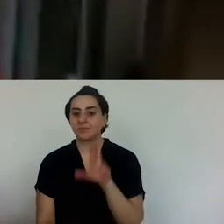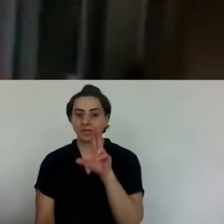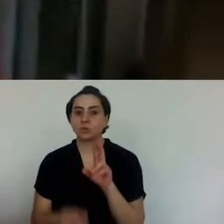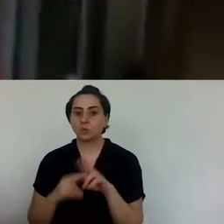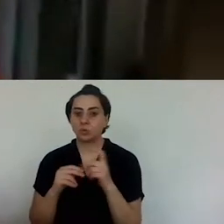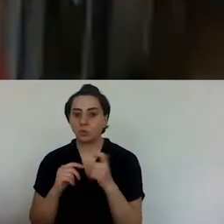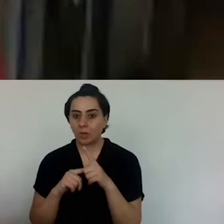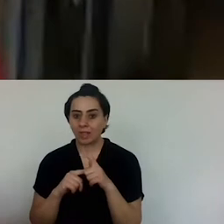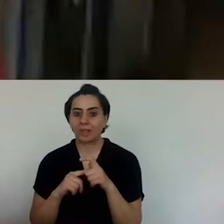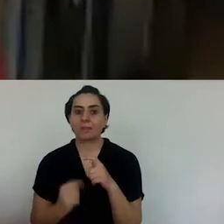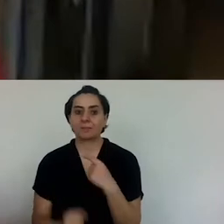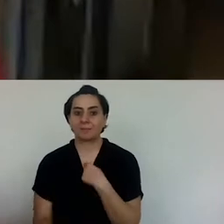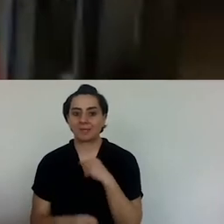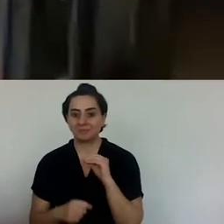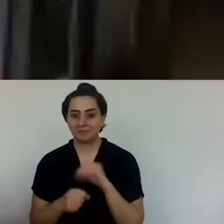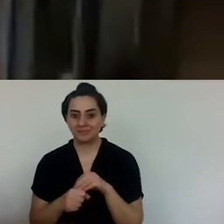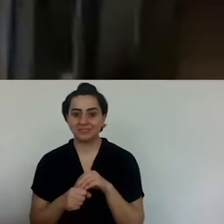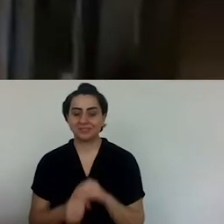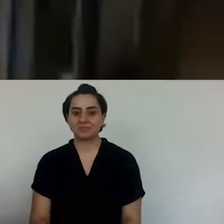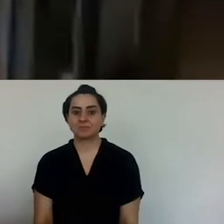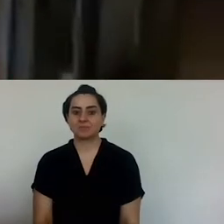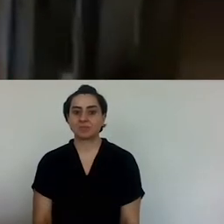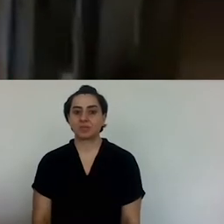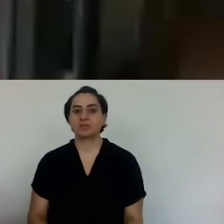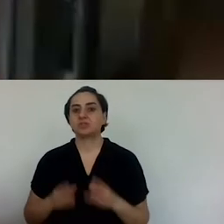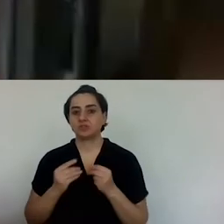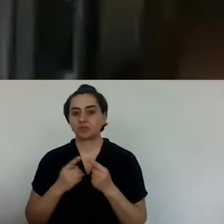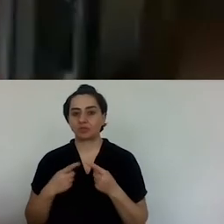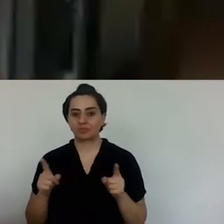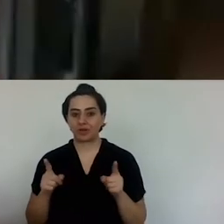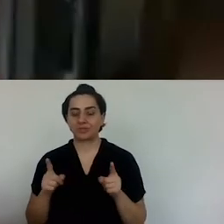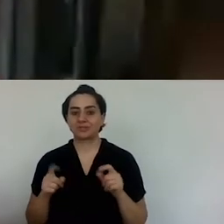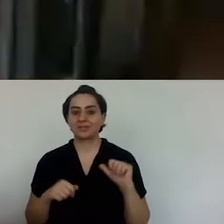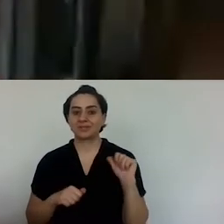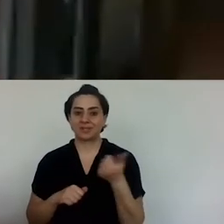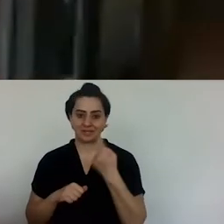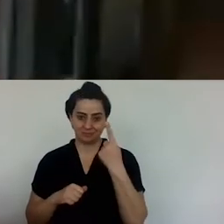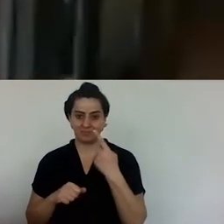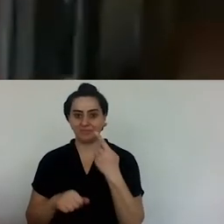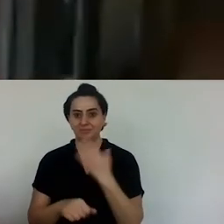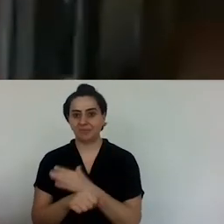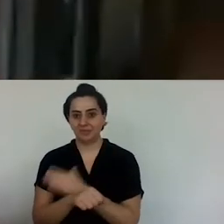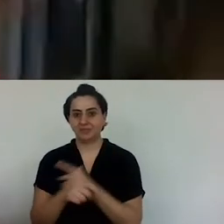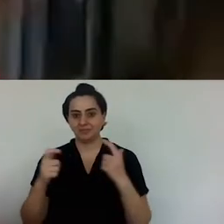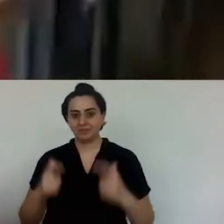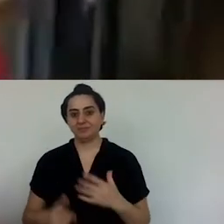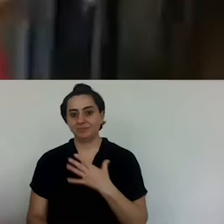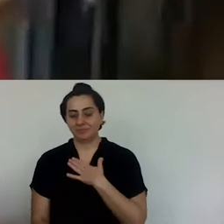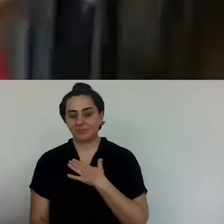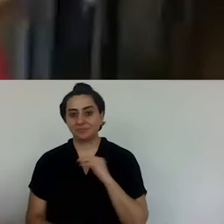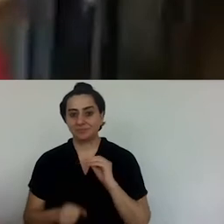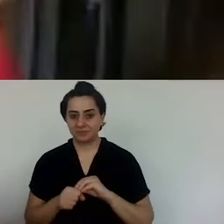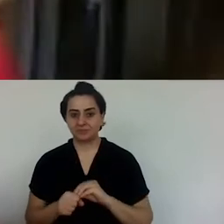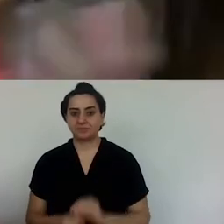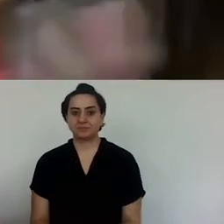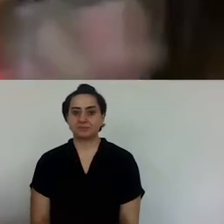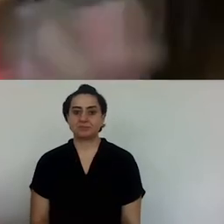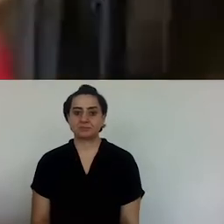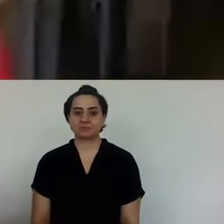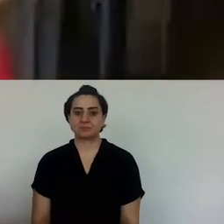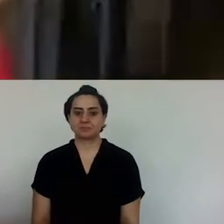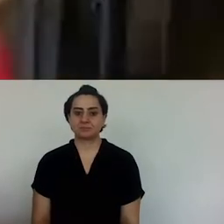us about it? Yes, Yedukule for me is a sort of a holy neighbourhood for me, as a matter of fact.